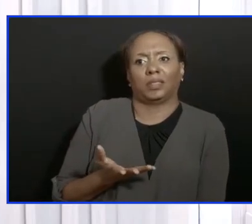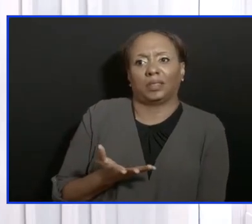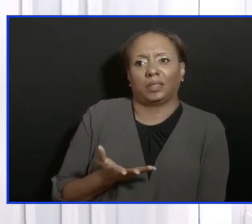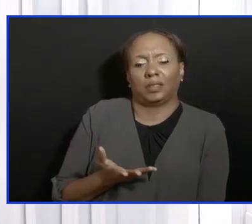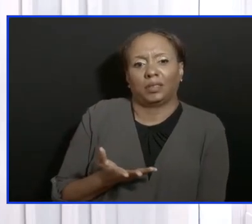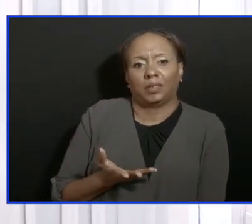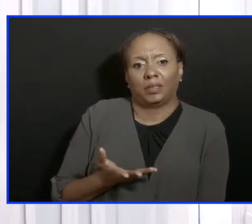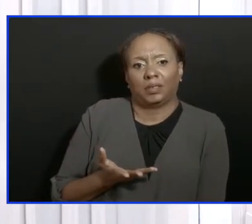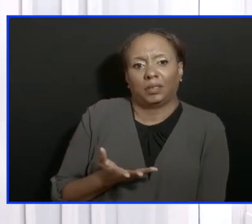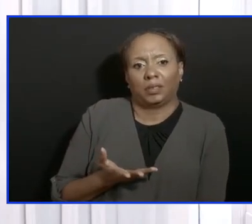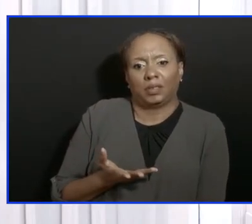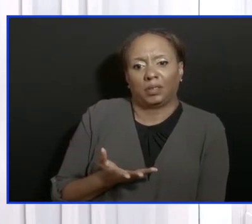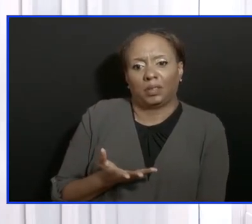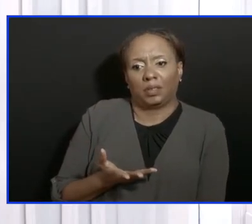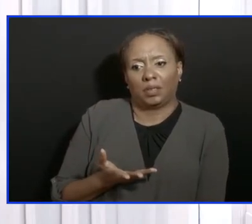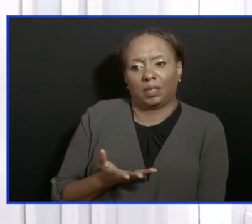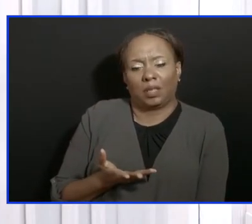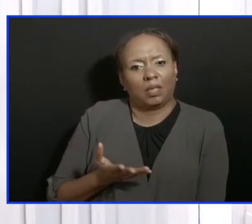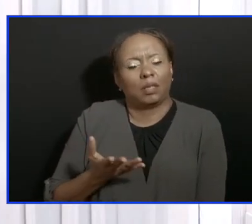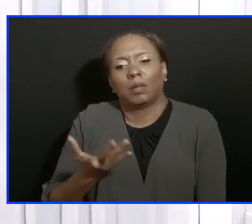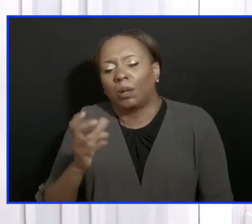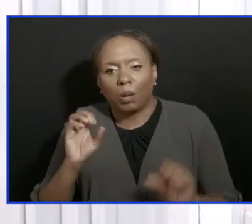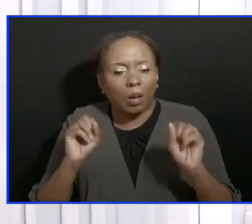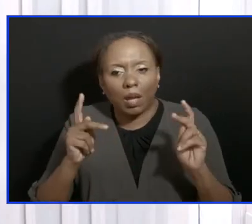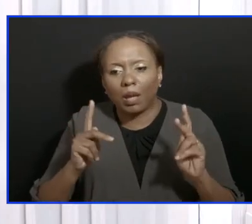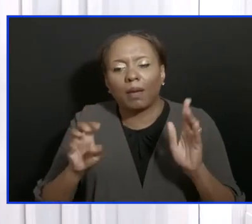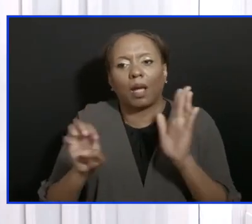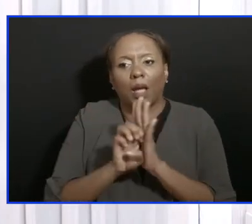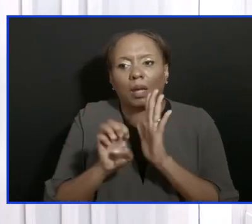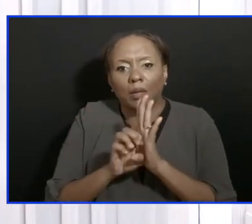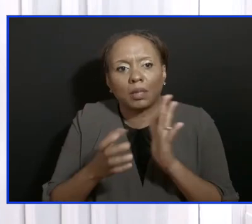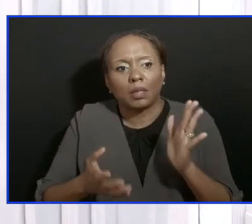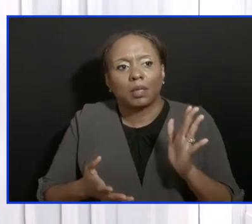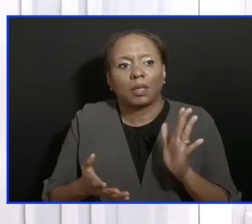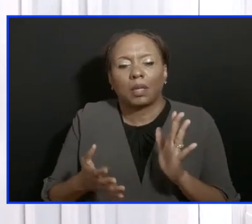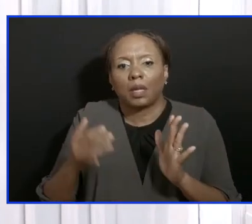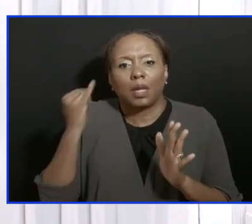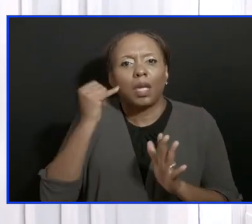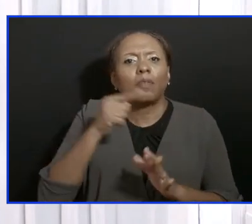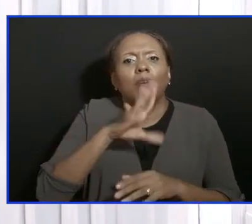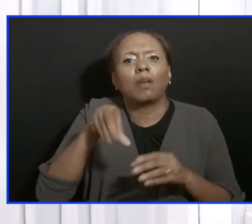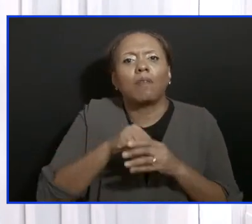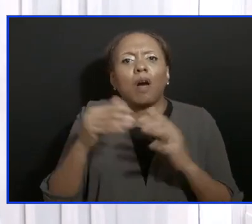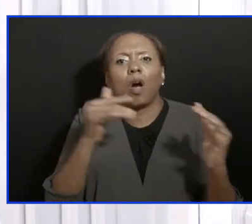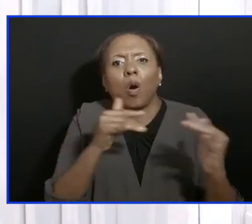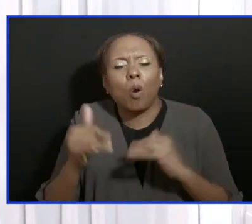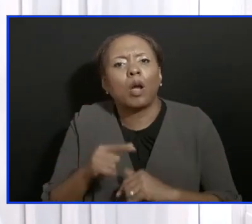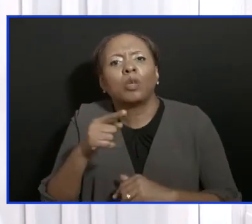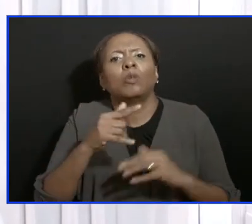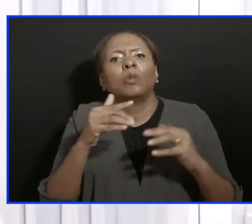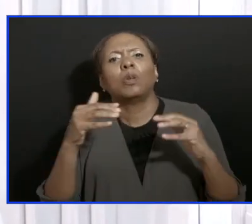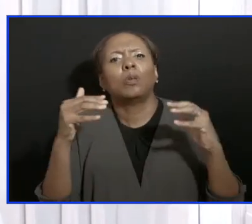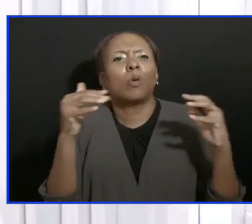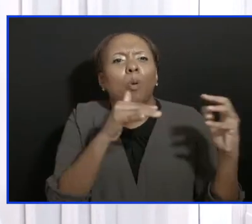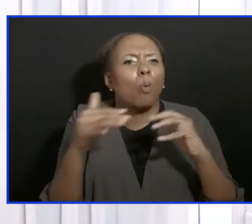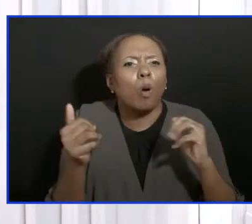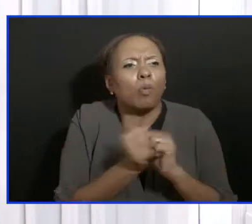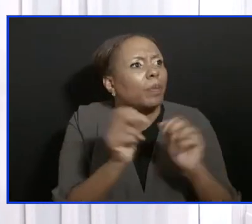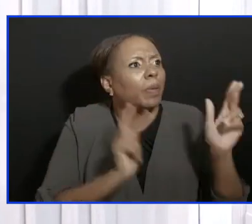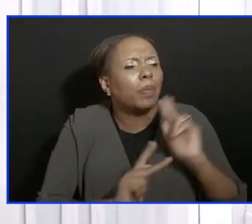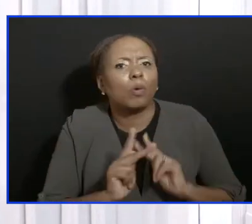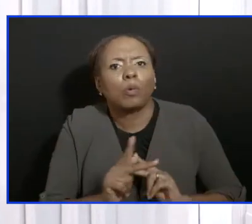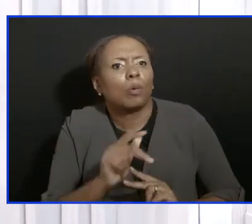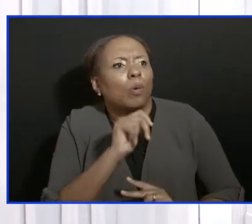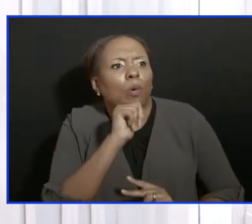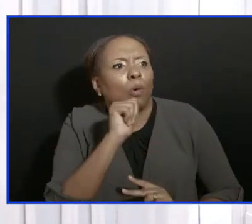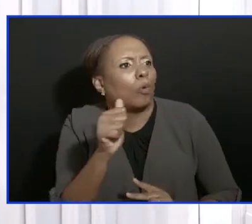are you going to go and deploy all your weaponry and infantry in an area where nobody's fighting or are going to go and do it where the battle is to be fought?